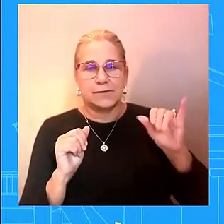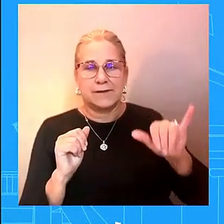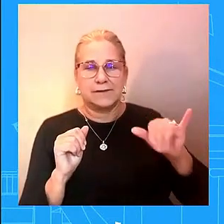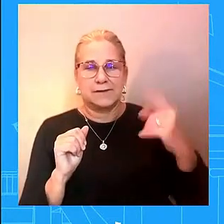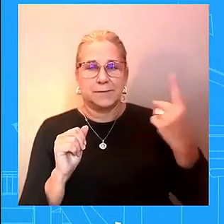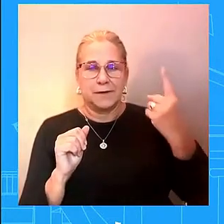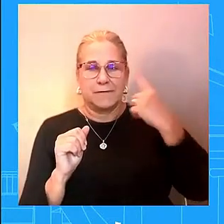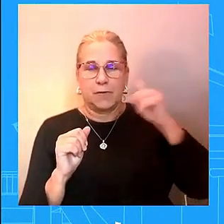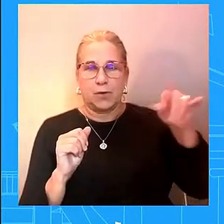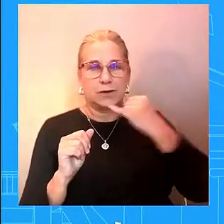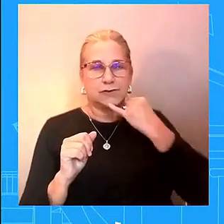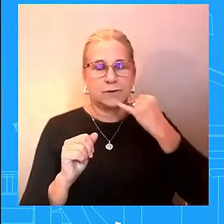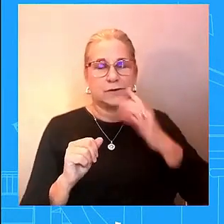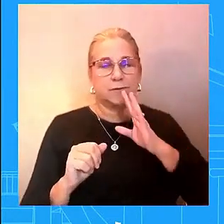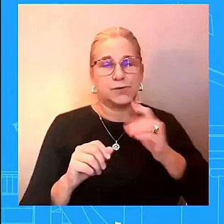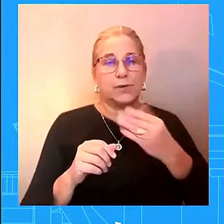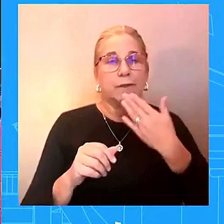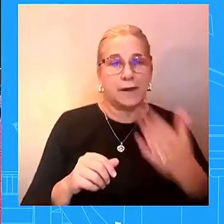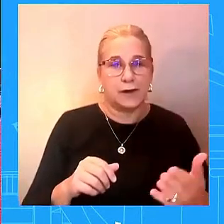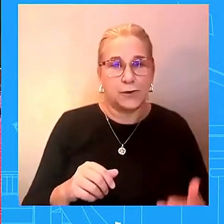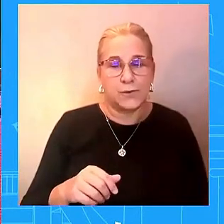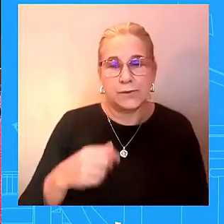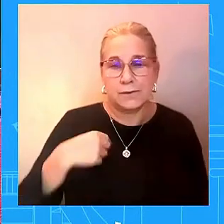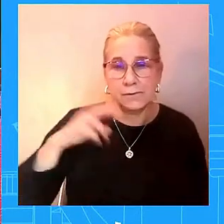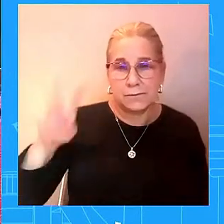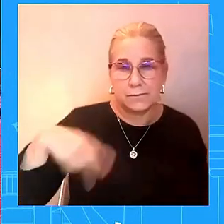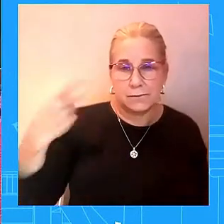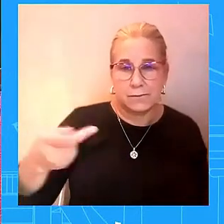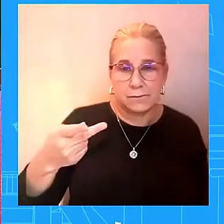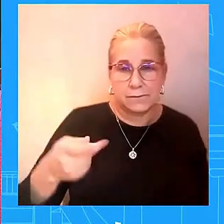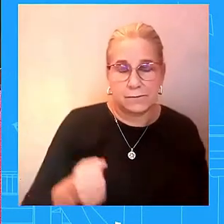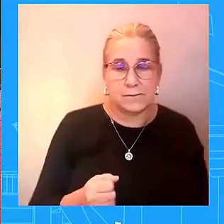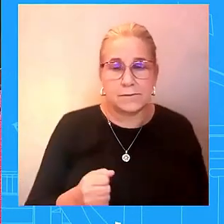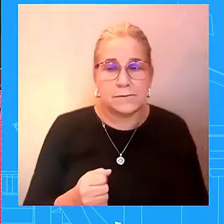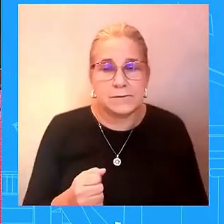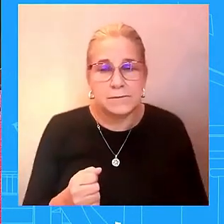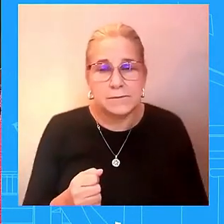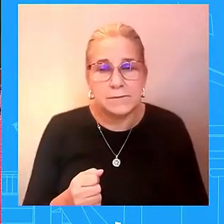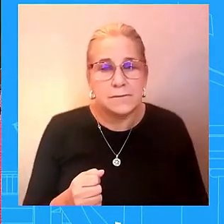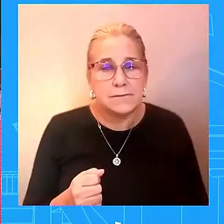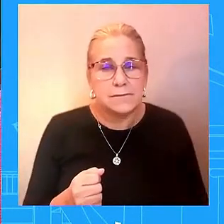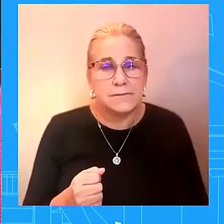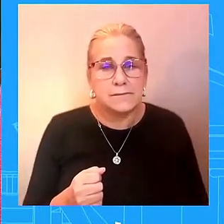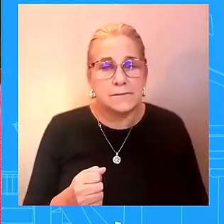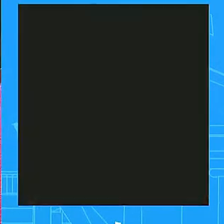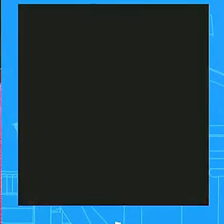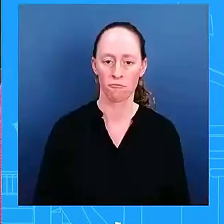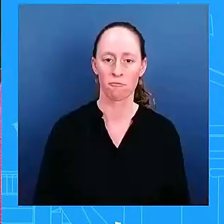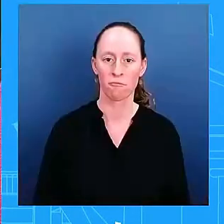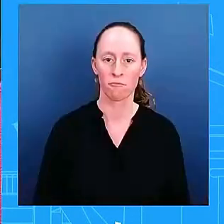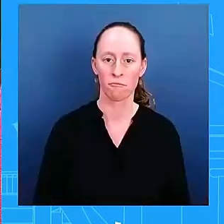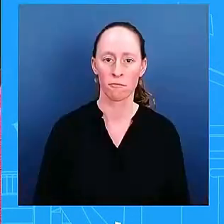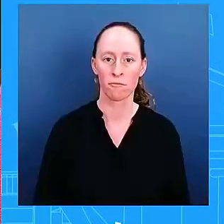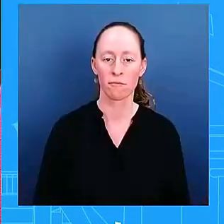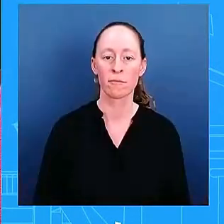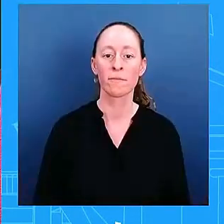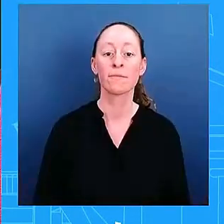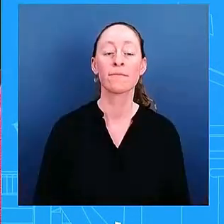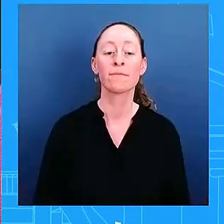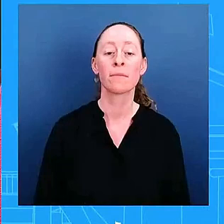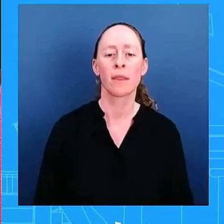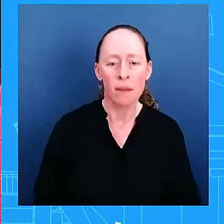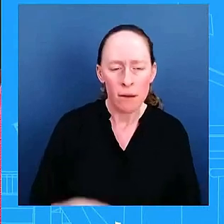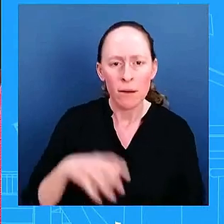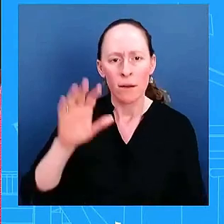i wanted to ask about the contraception rule that the administration is putting out today um as you mentioned at the top the president is proposing a rule that would require